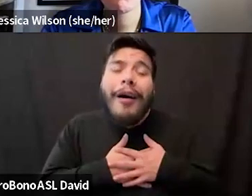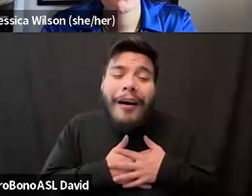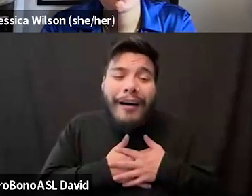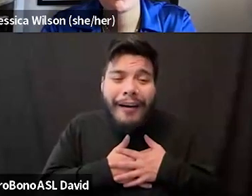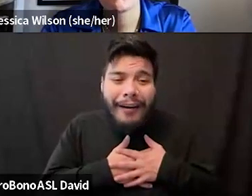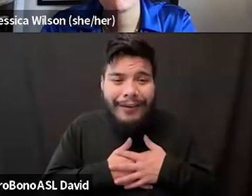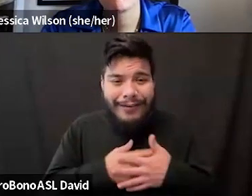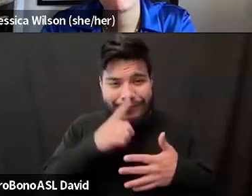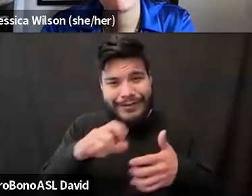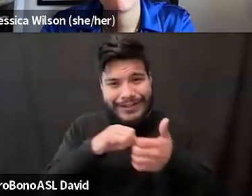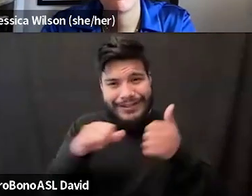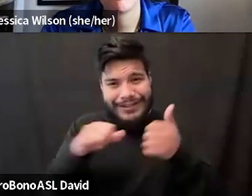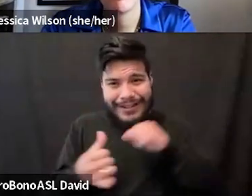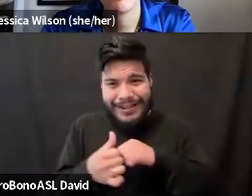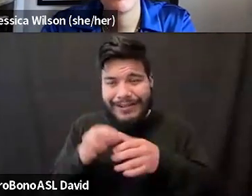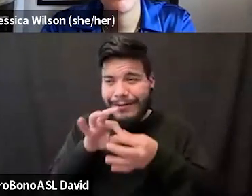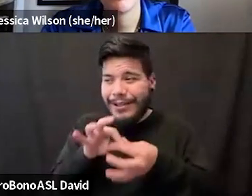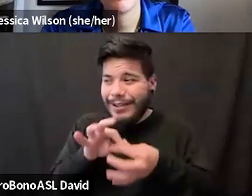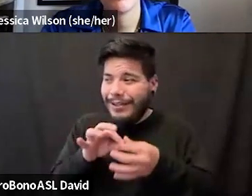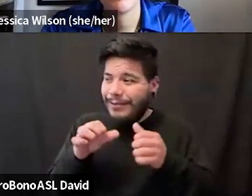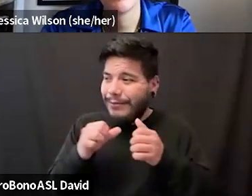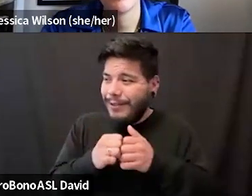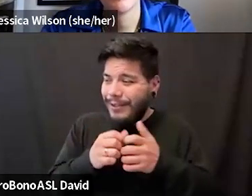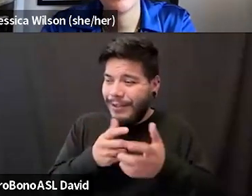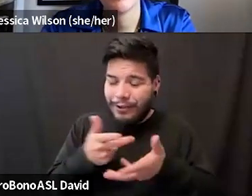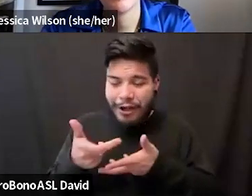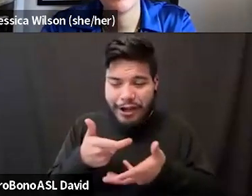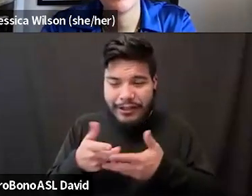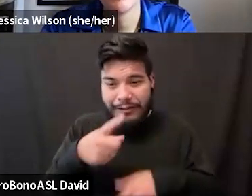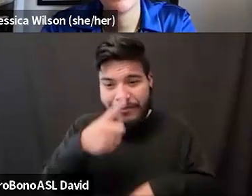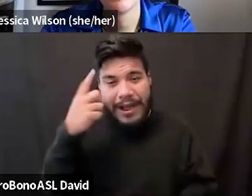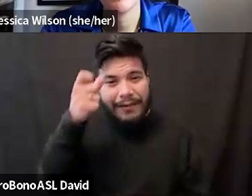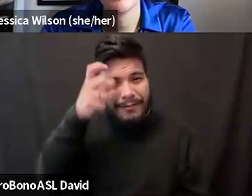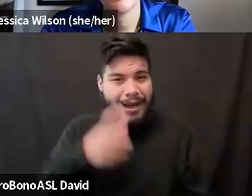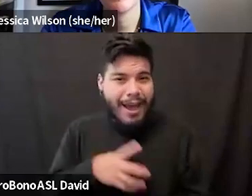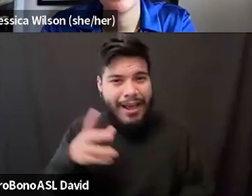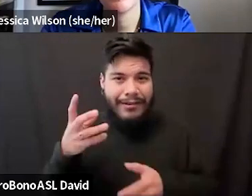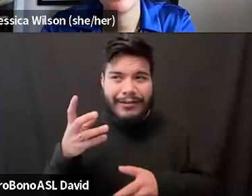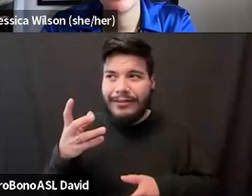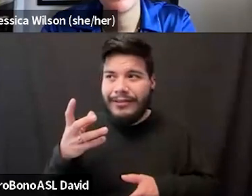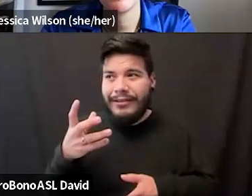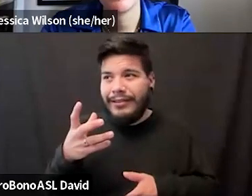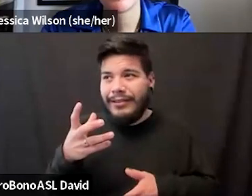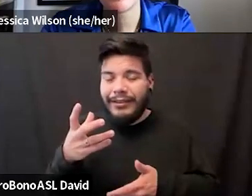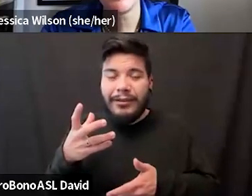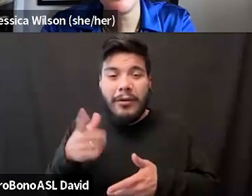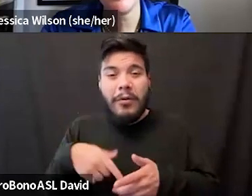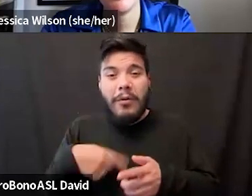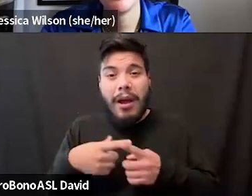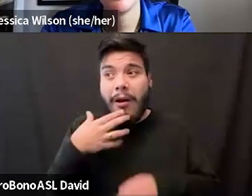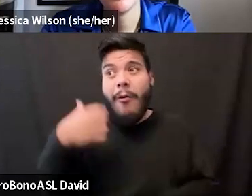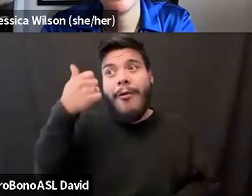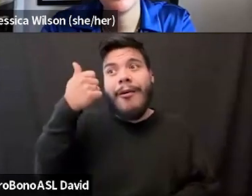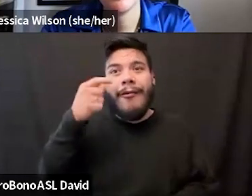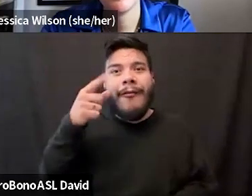really changed my relationship to talking to black men on the street when I got old enough for them to kind of